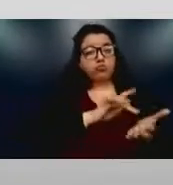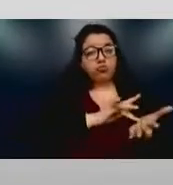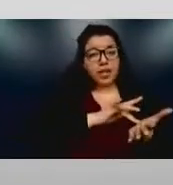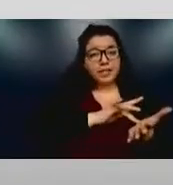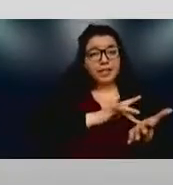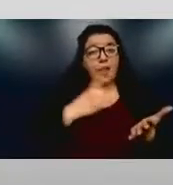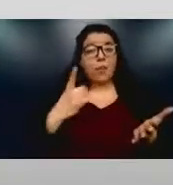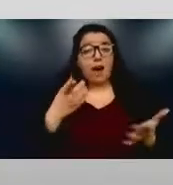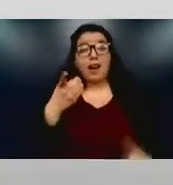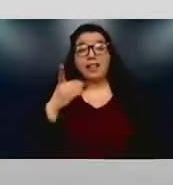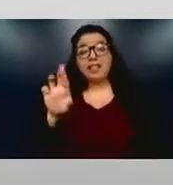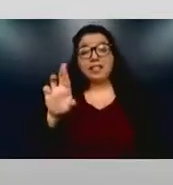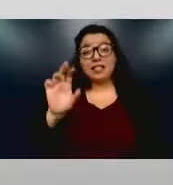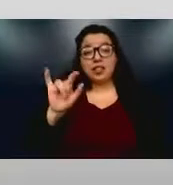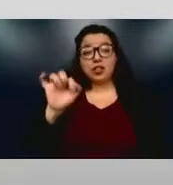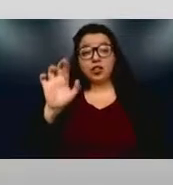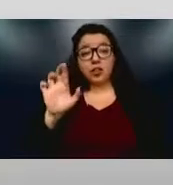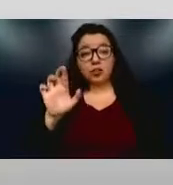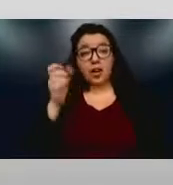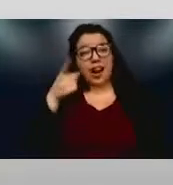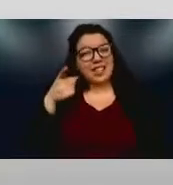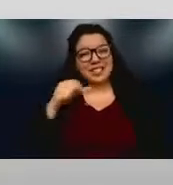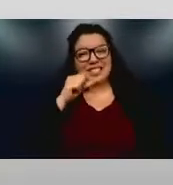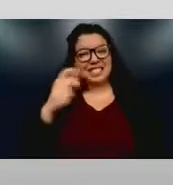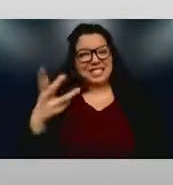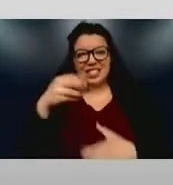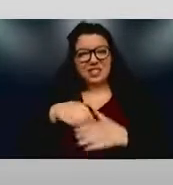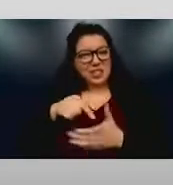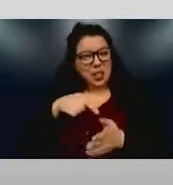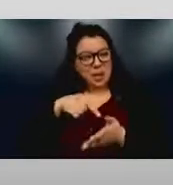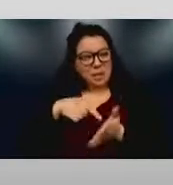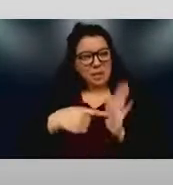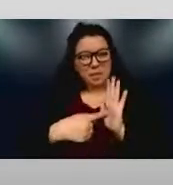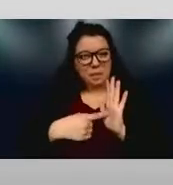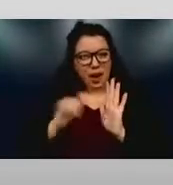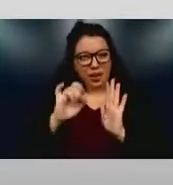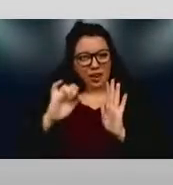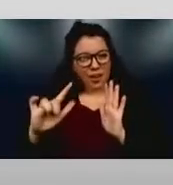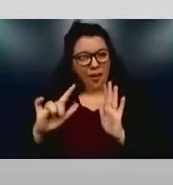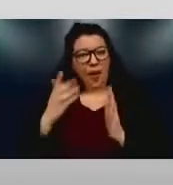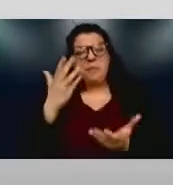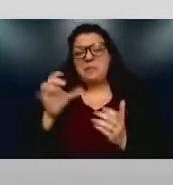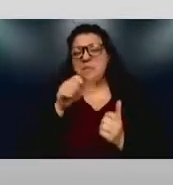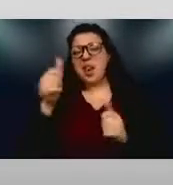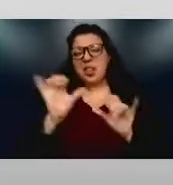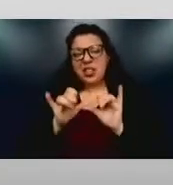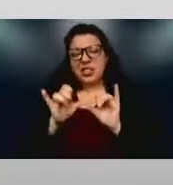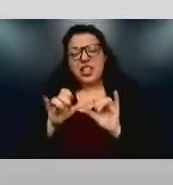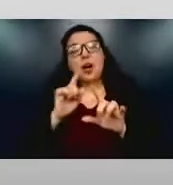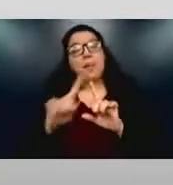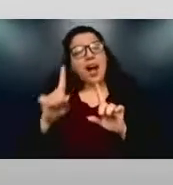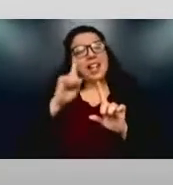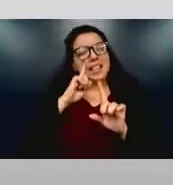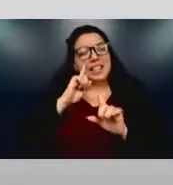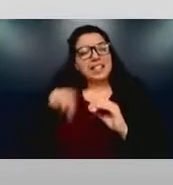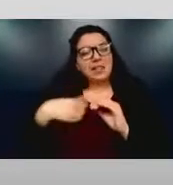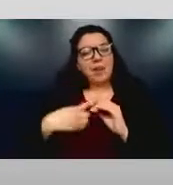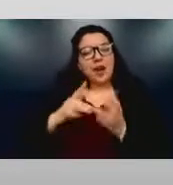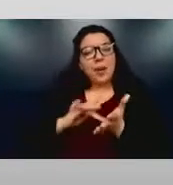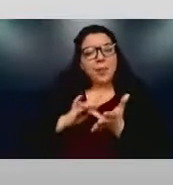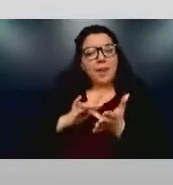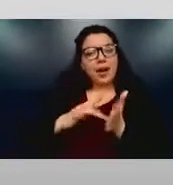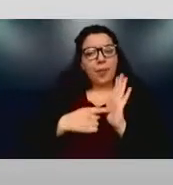Cooper, who doesn't represent this model at all, and probably the other engineers here, but let's start with the medical model. And